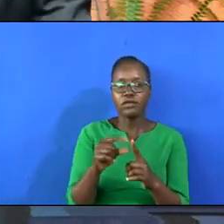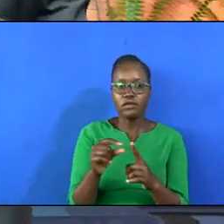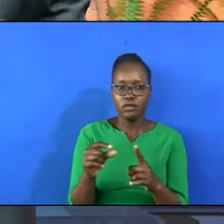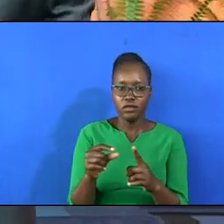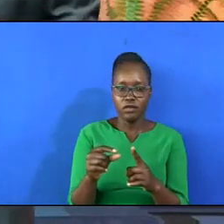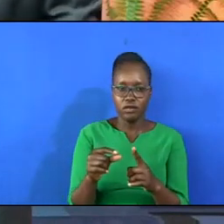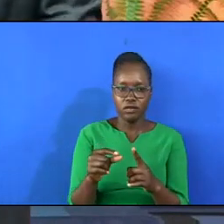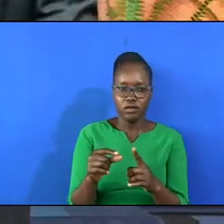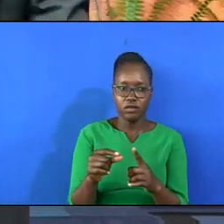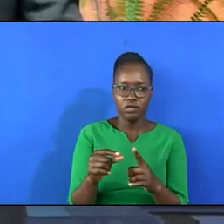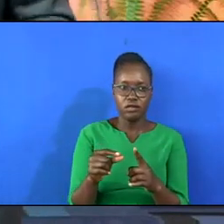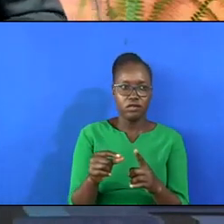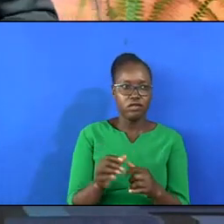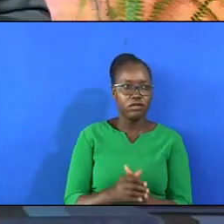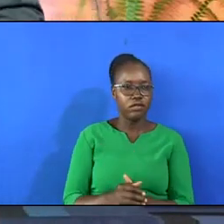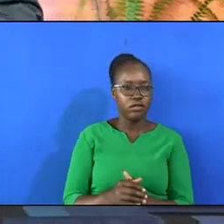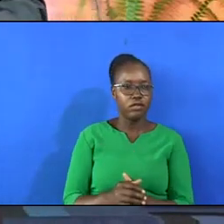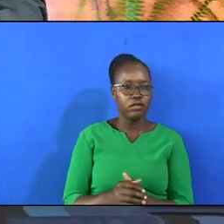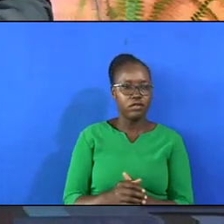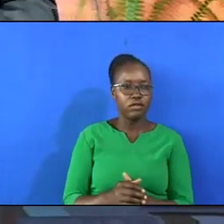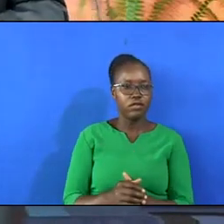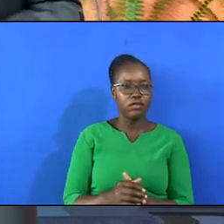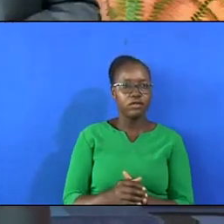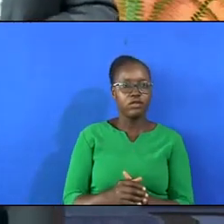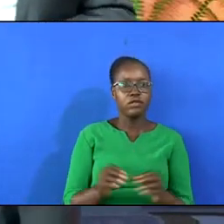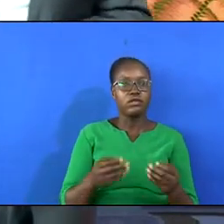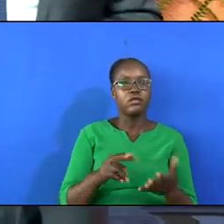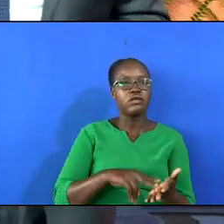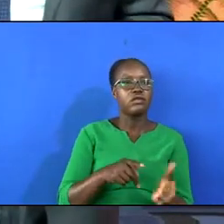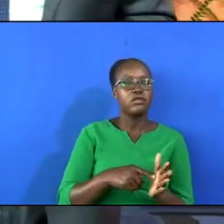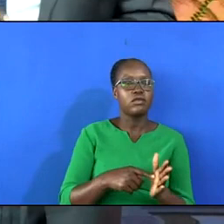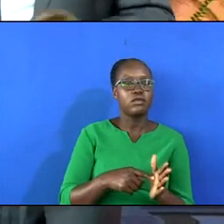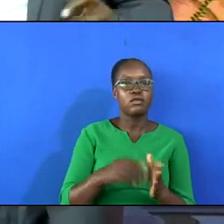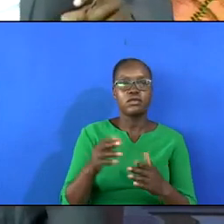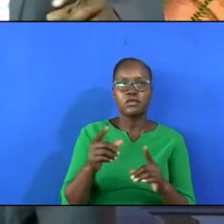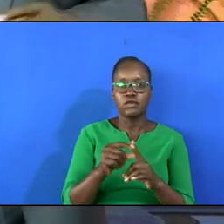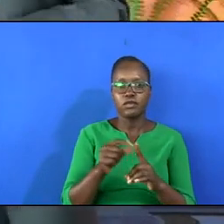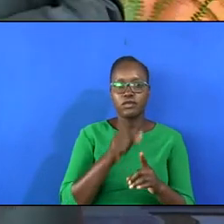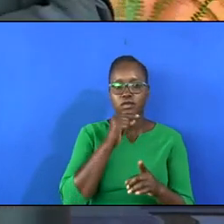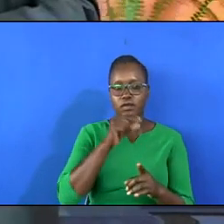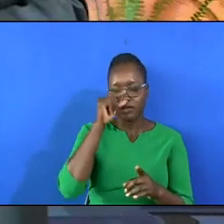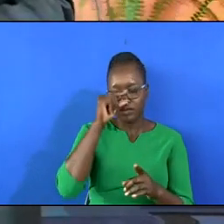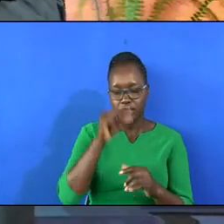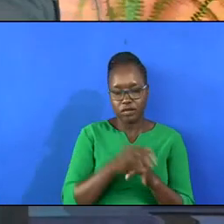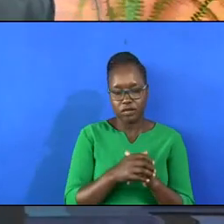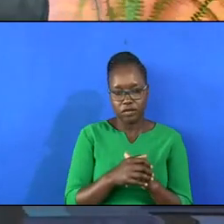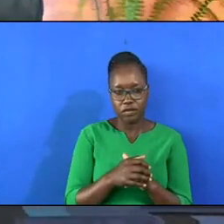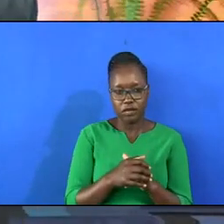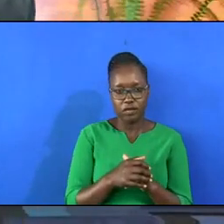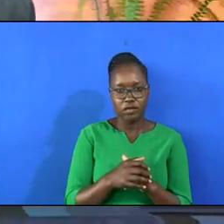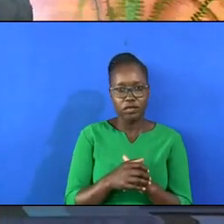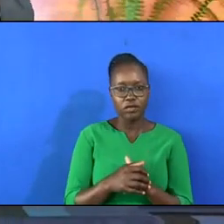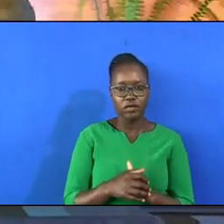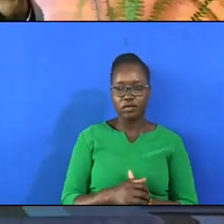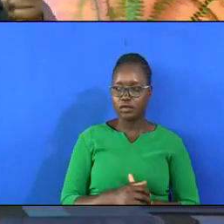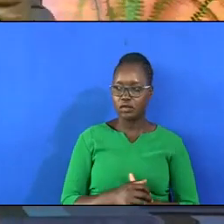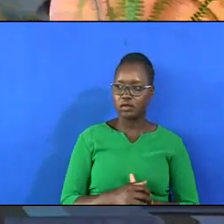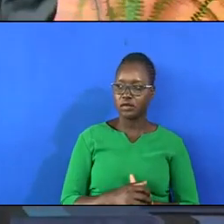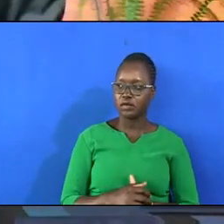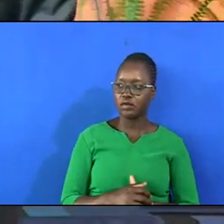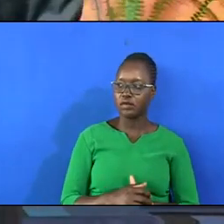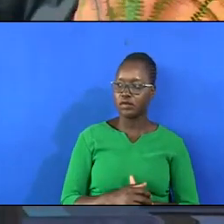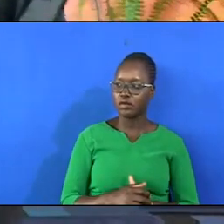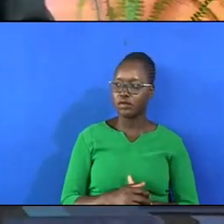If you check in Strong's dictionary, I mean in the Greek